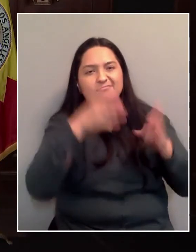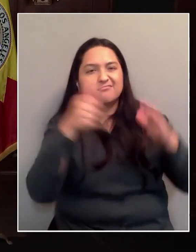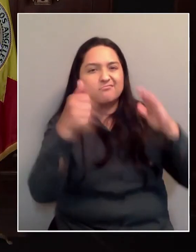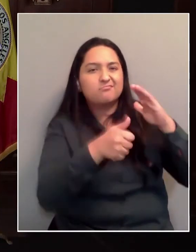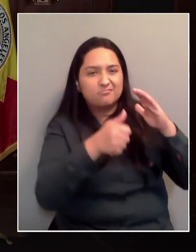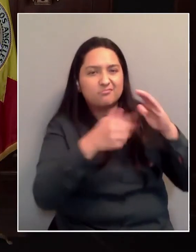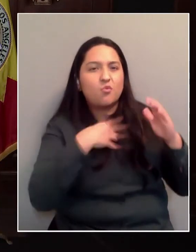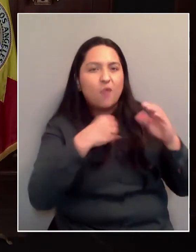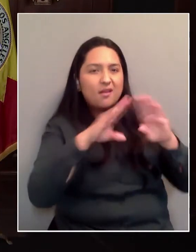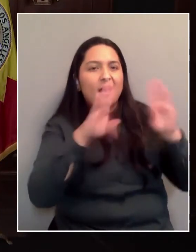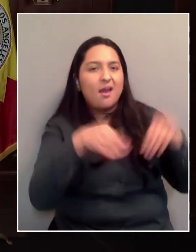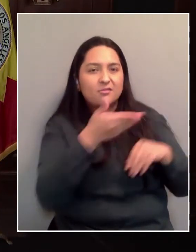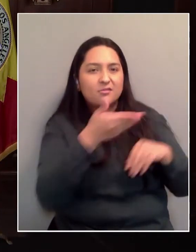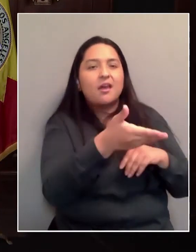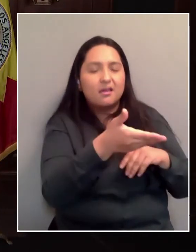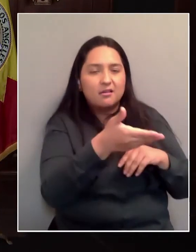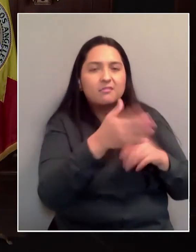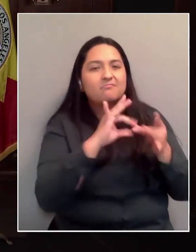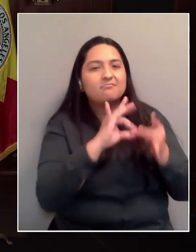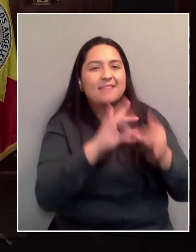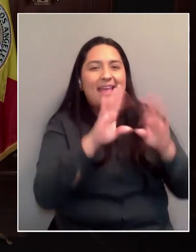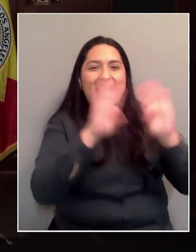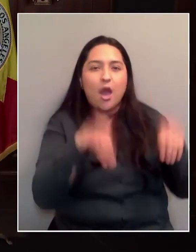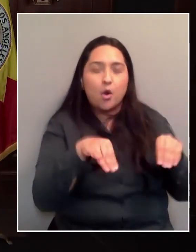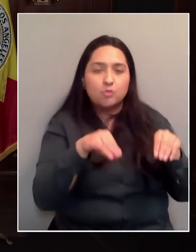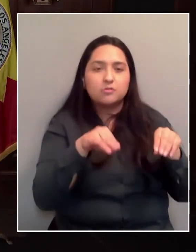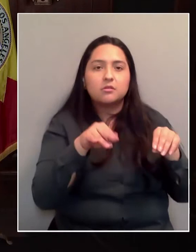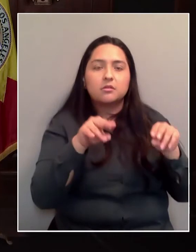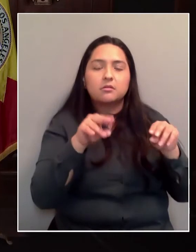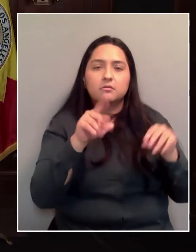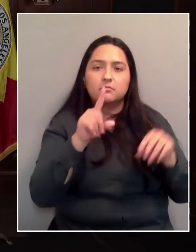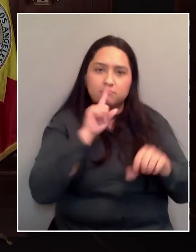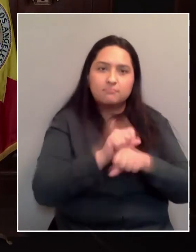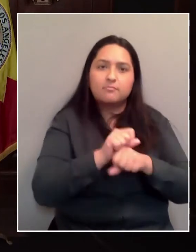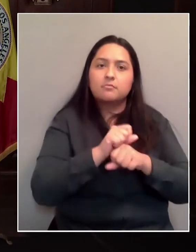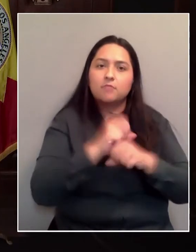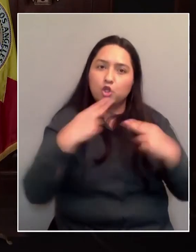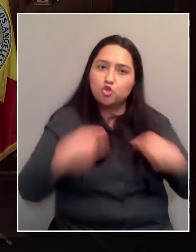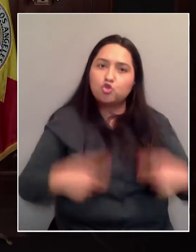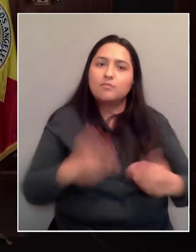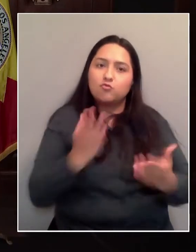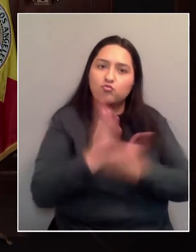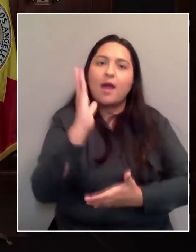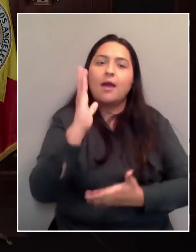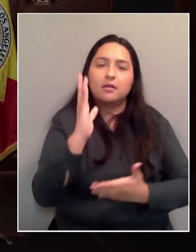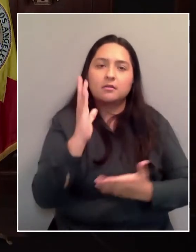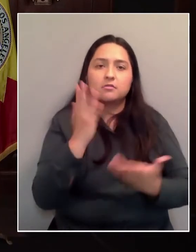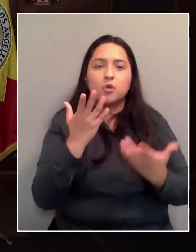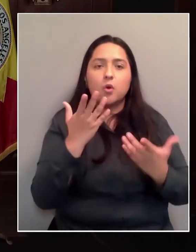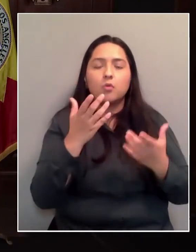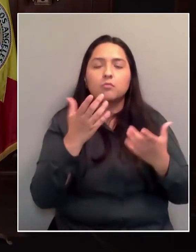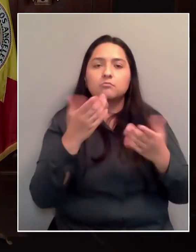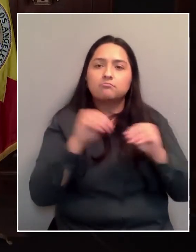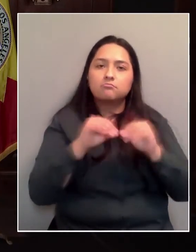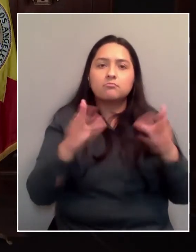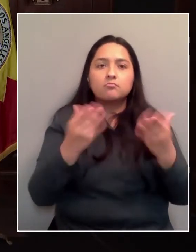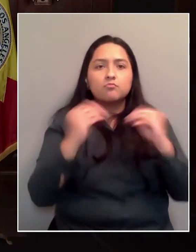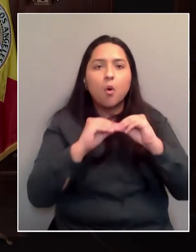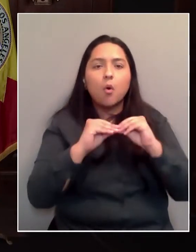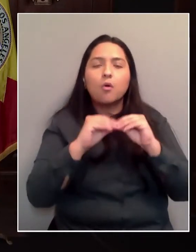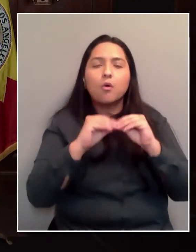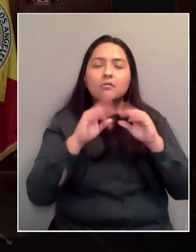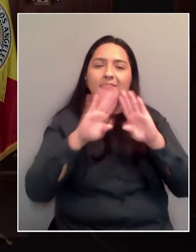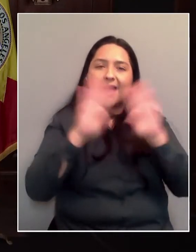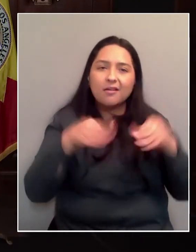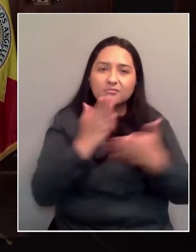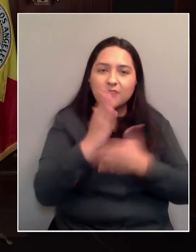housing as a human right, a right to housing and expanding vouchers, housing choice vouchers, formerly kind of known